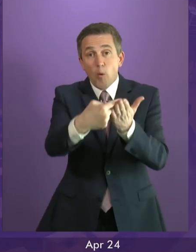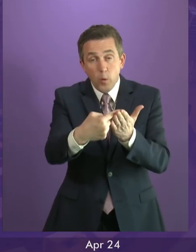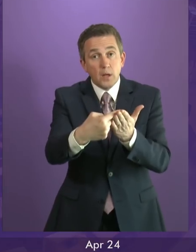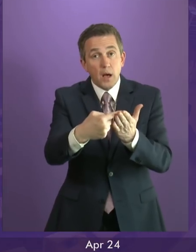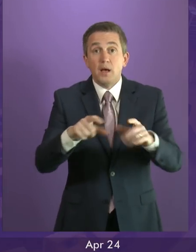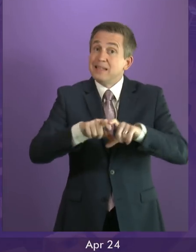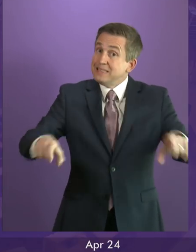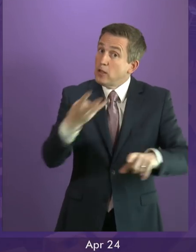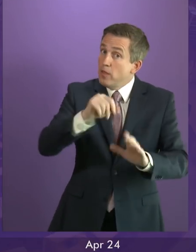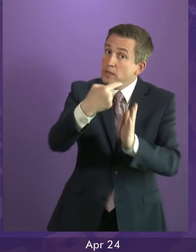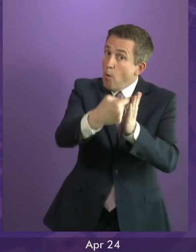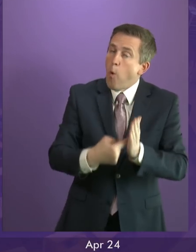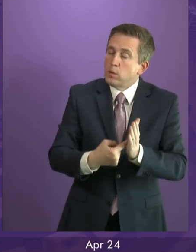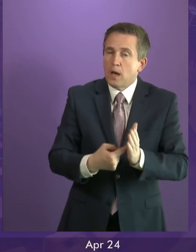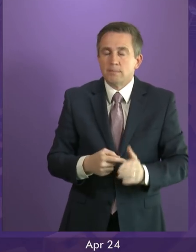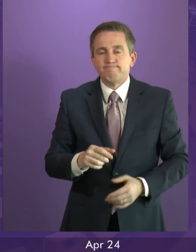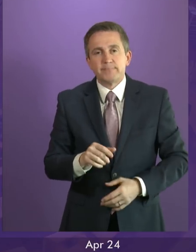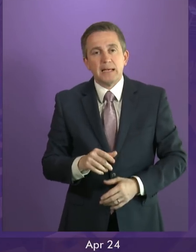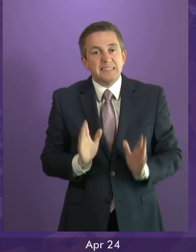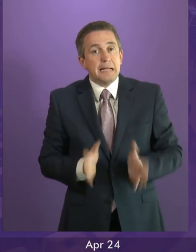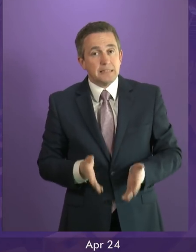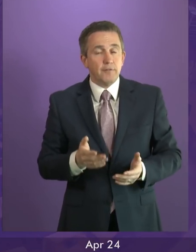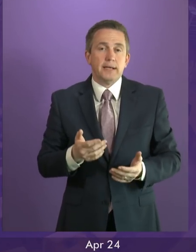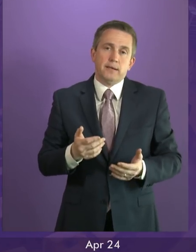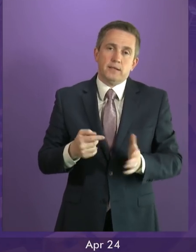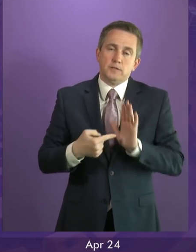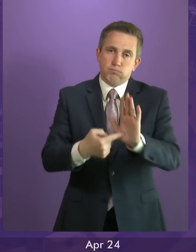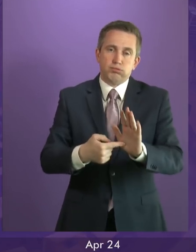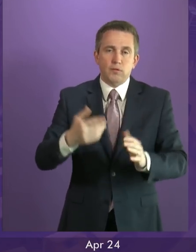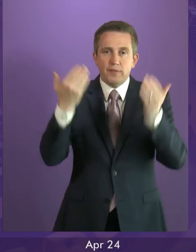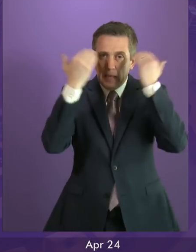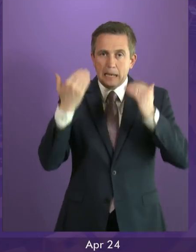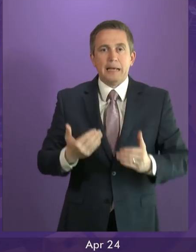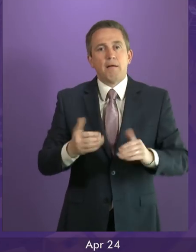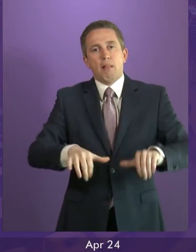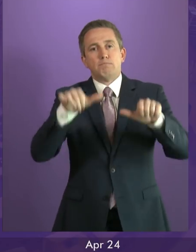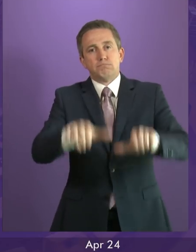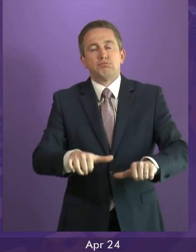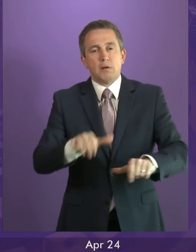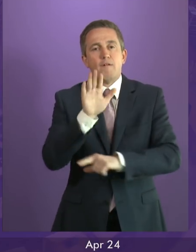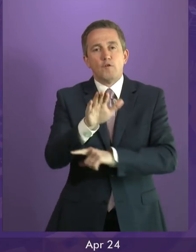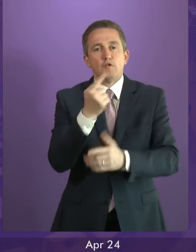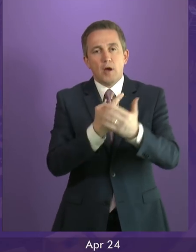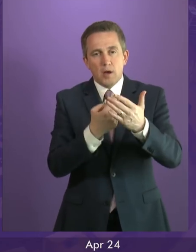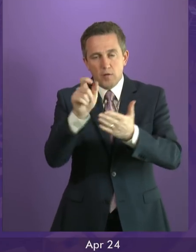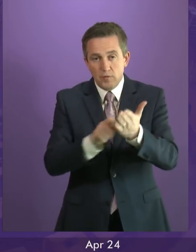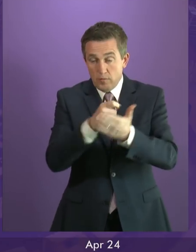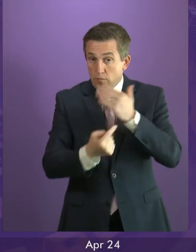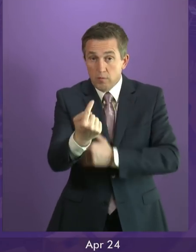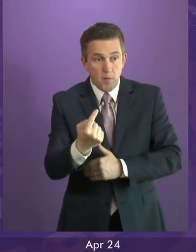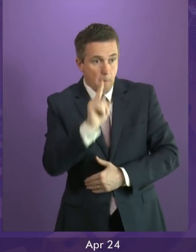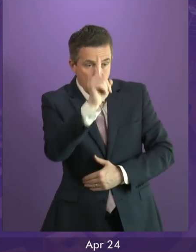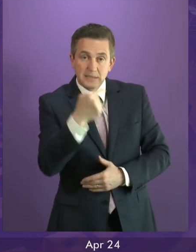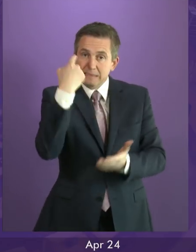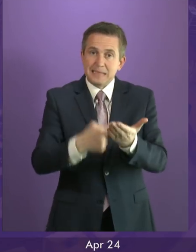order, as she says, would be necessary to put beyond doubt the legality of any future independence referendum. Yet she proposes now to act